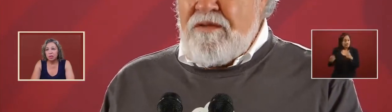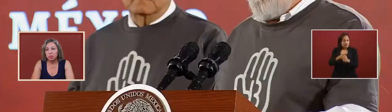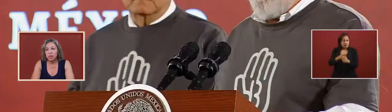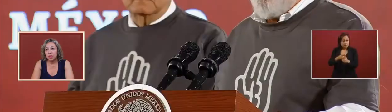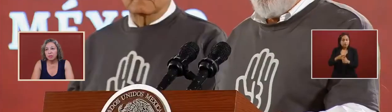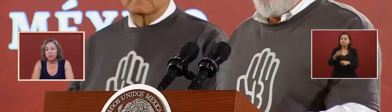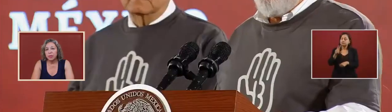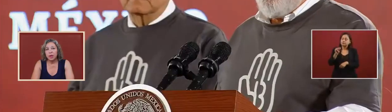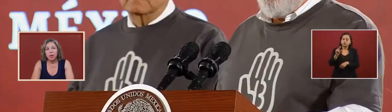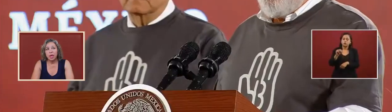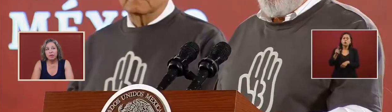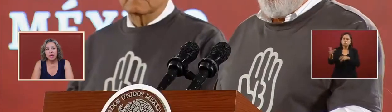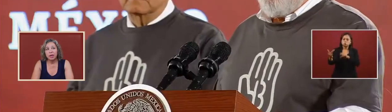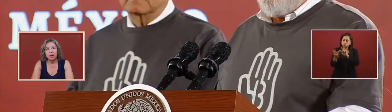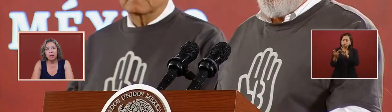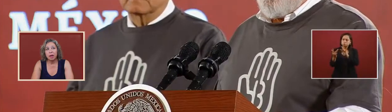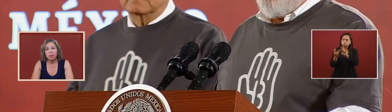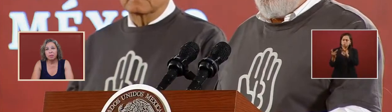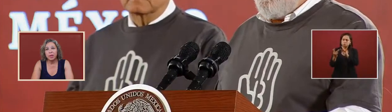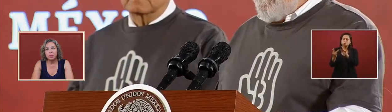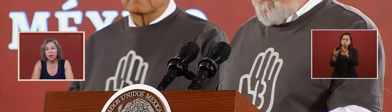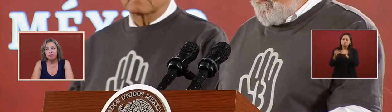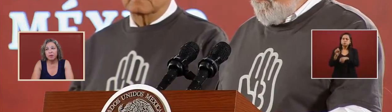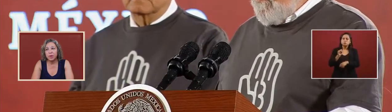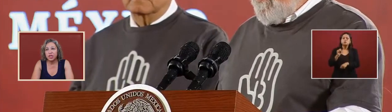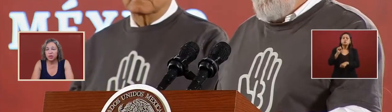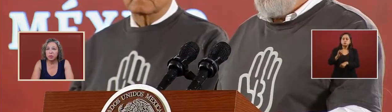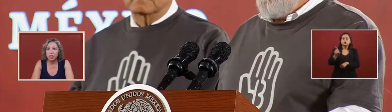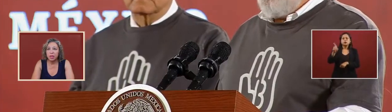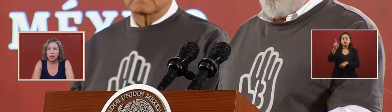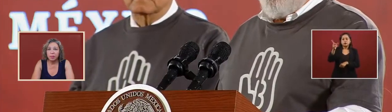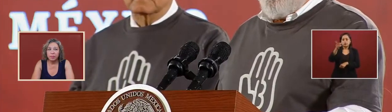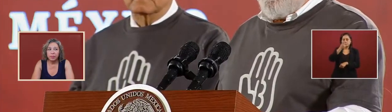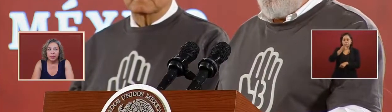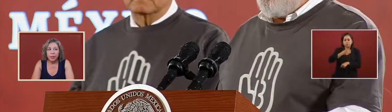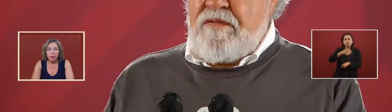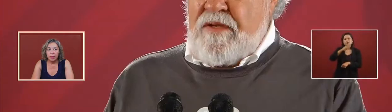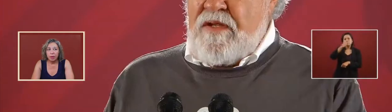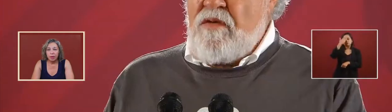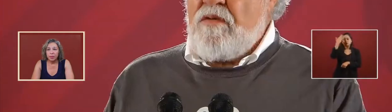contact with him we have had uh people information with the